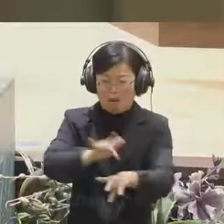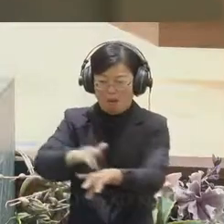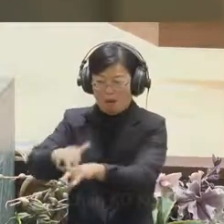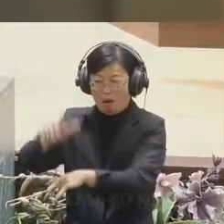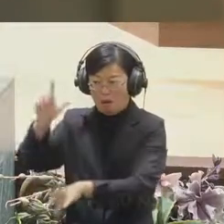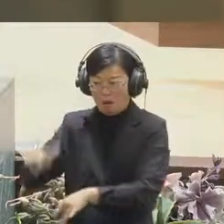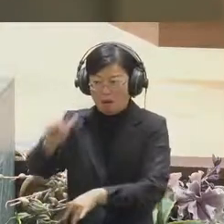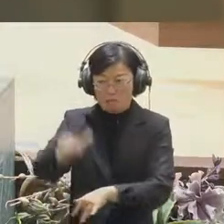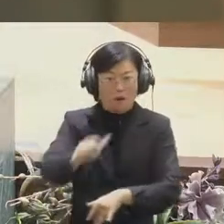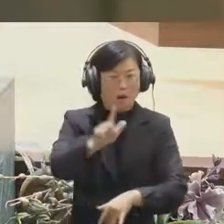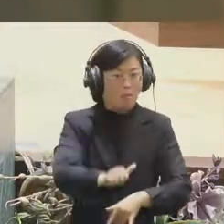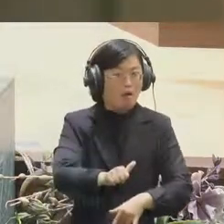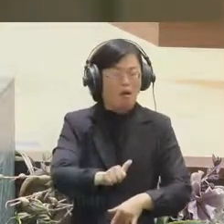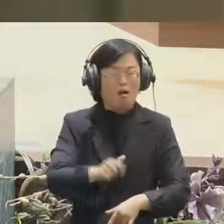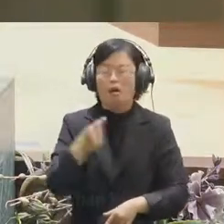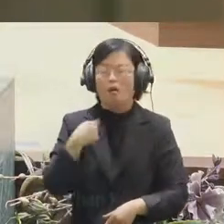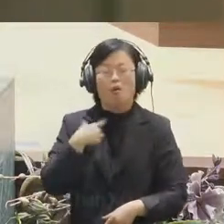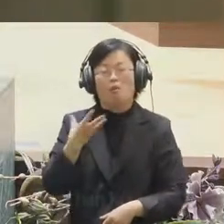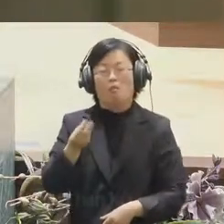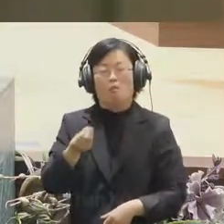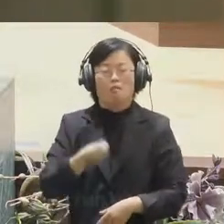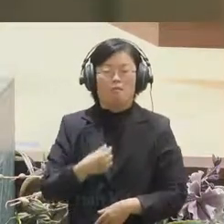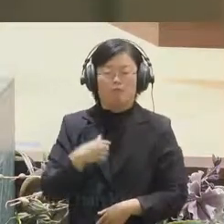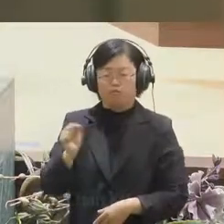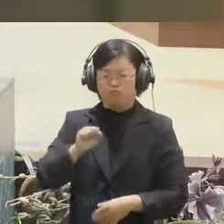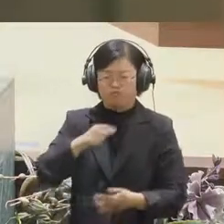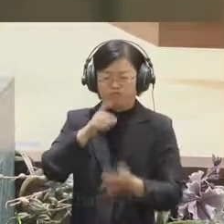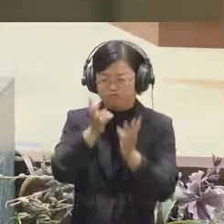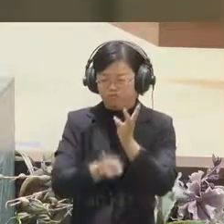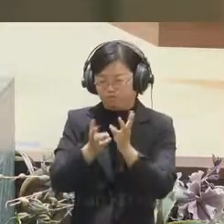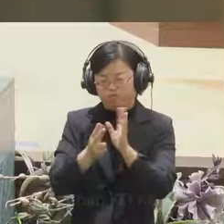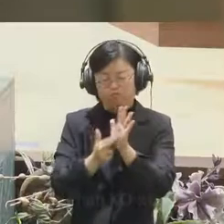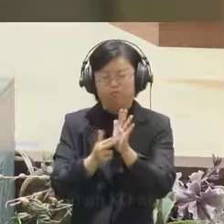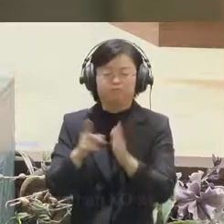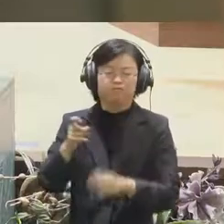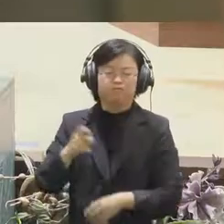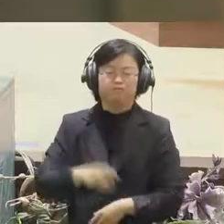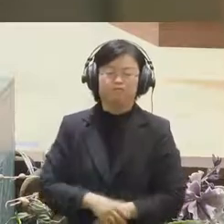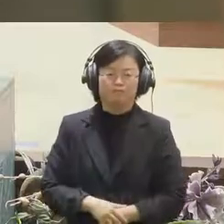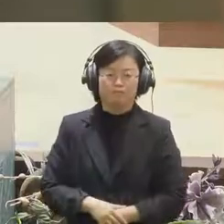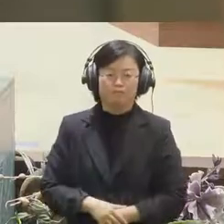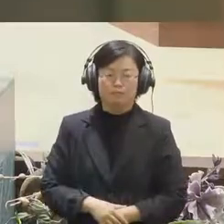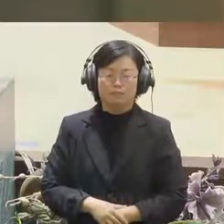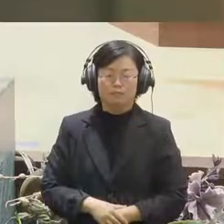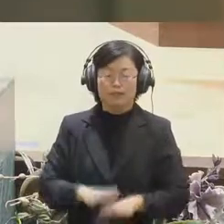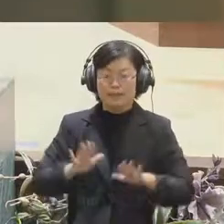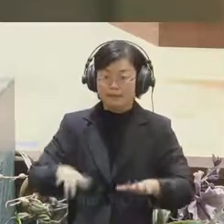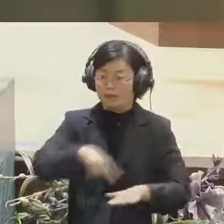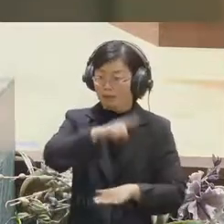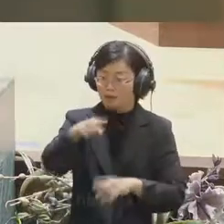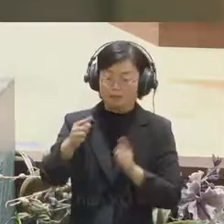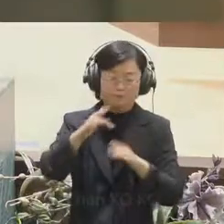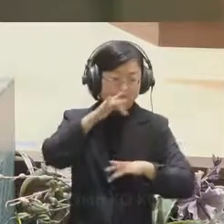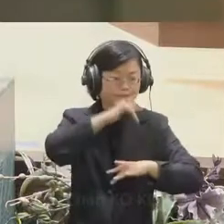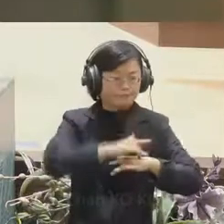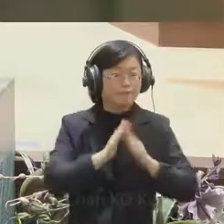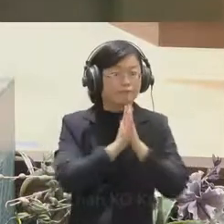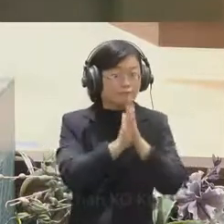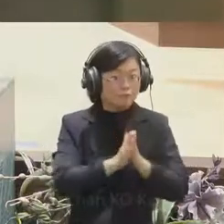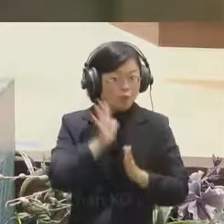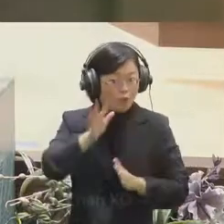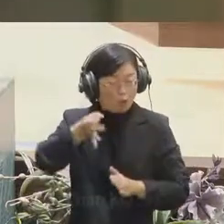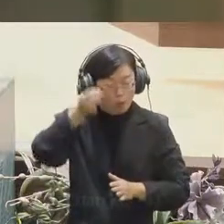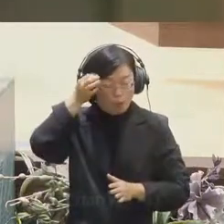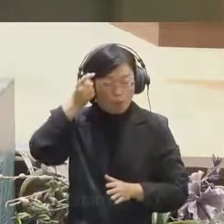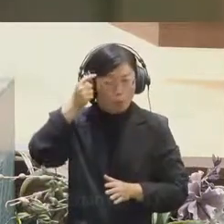Okay, now you got the idea about what is Myanmar and what is the situation in